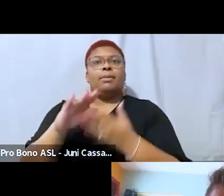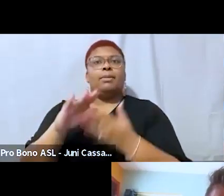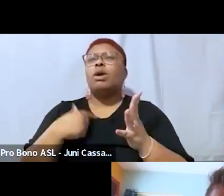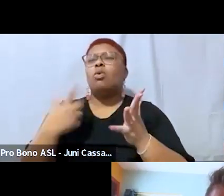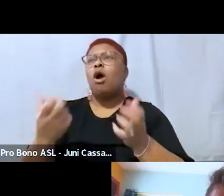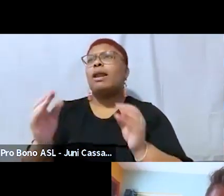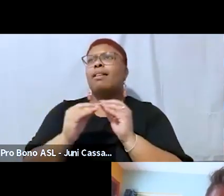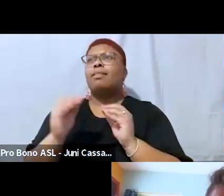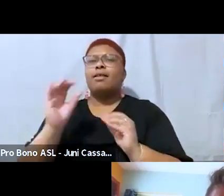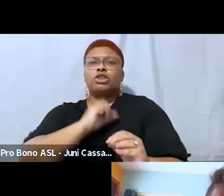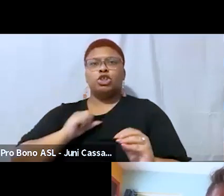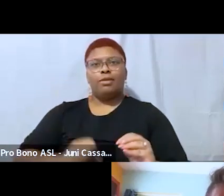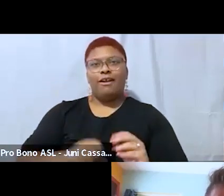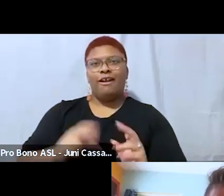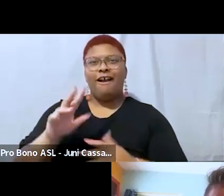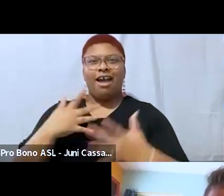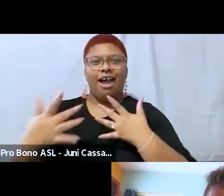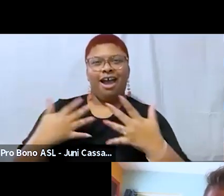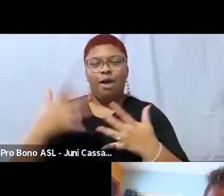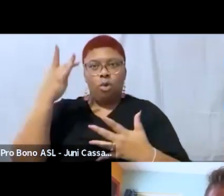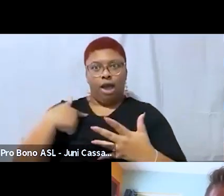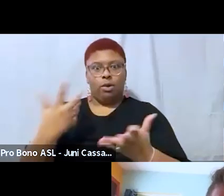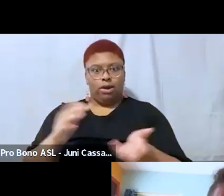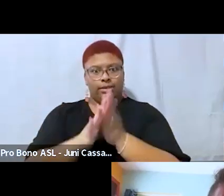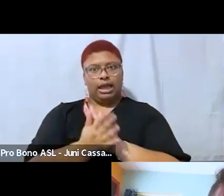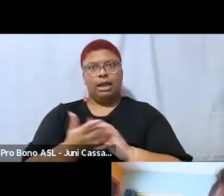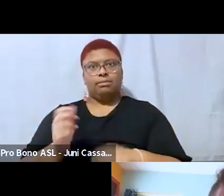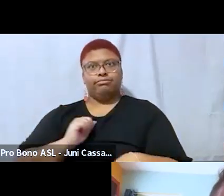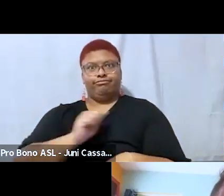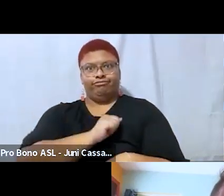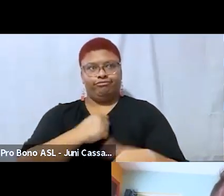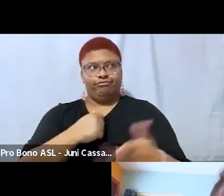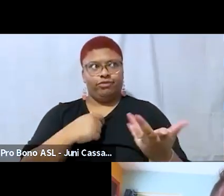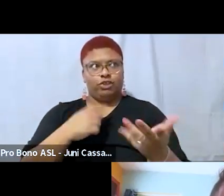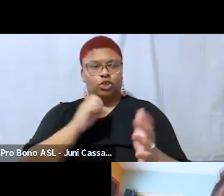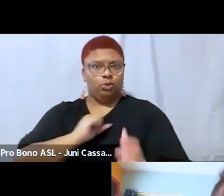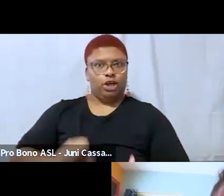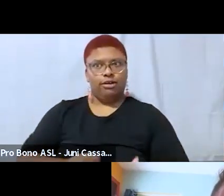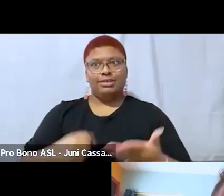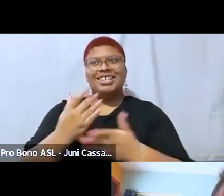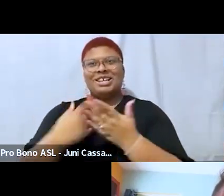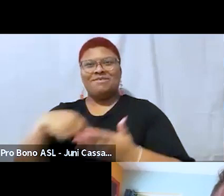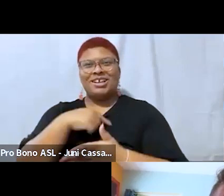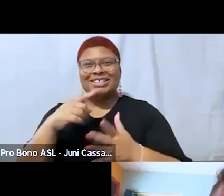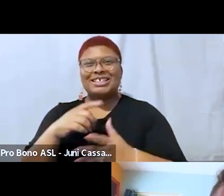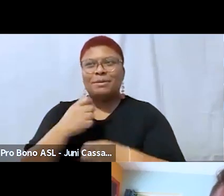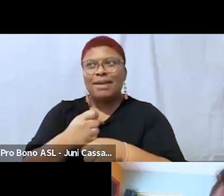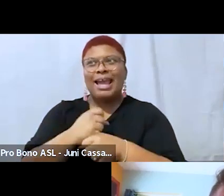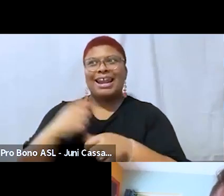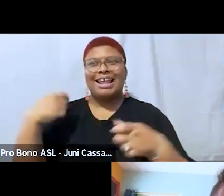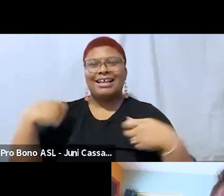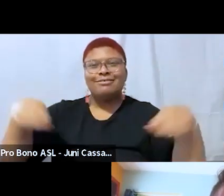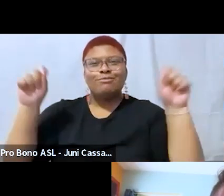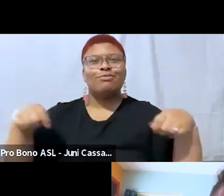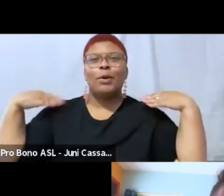be our own superheroes some of us even made capes uh we knew we had to be ready to defend each